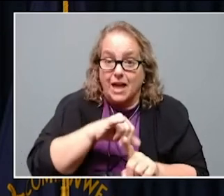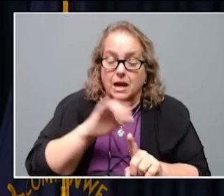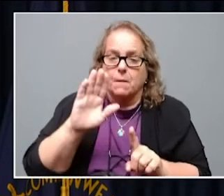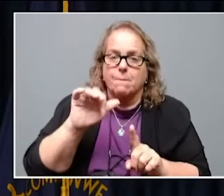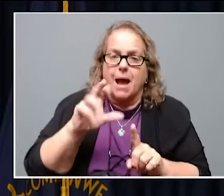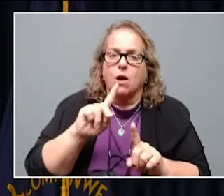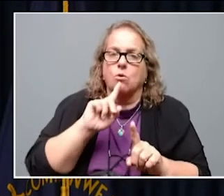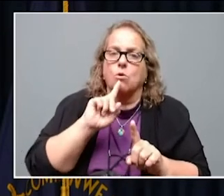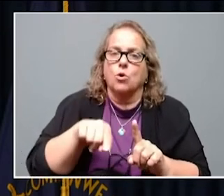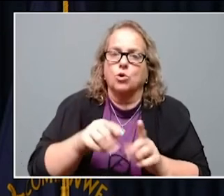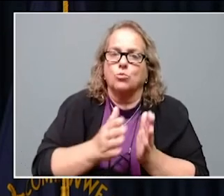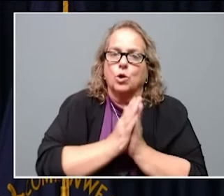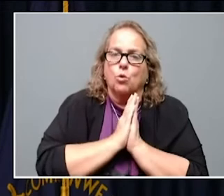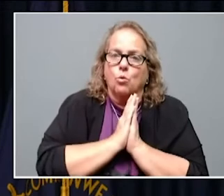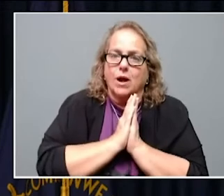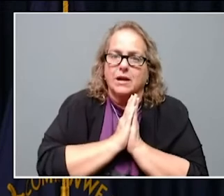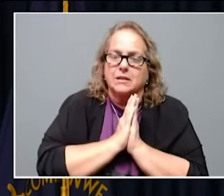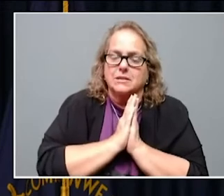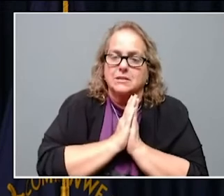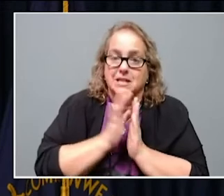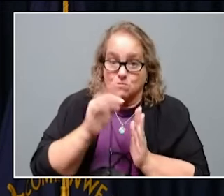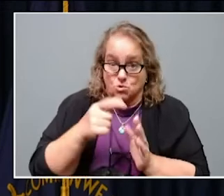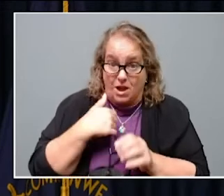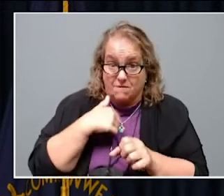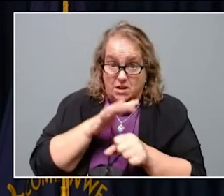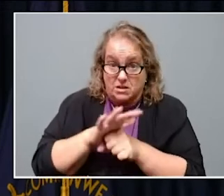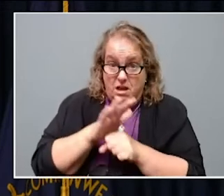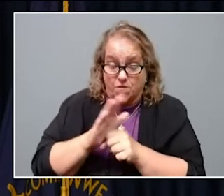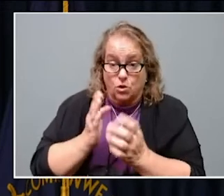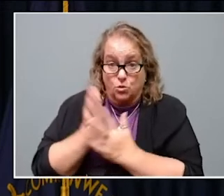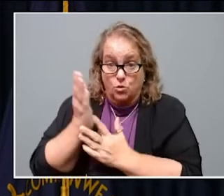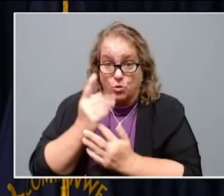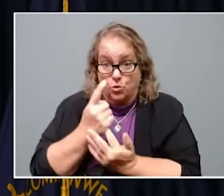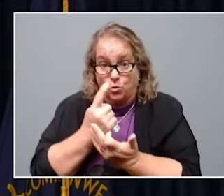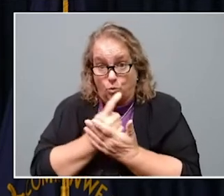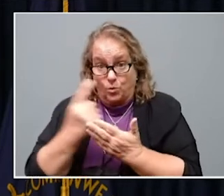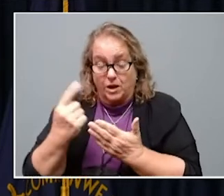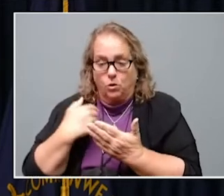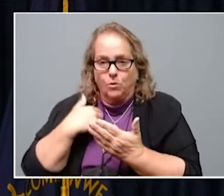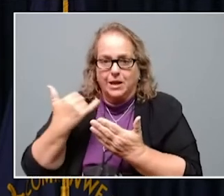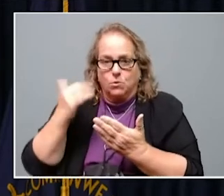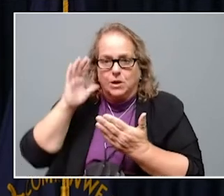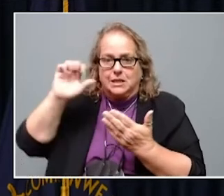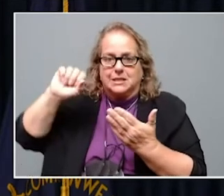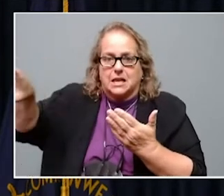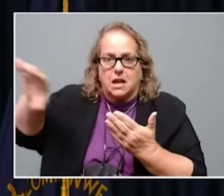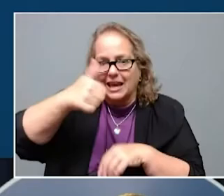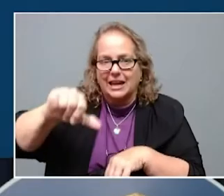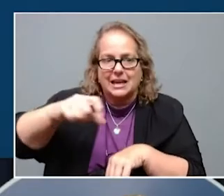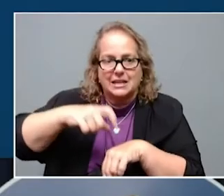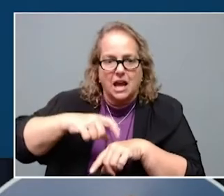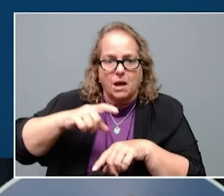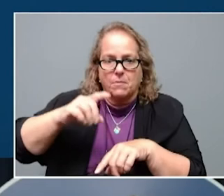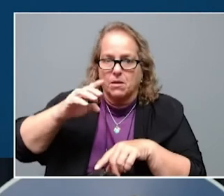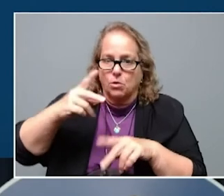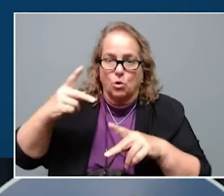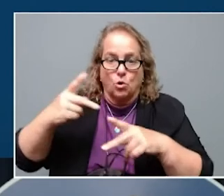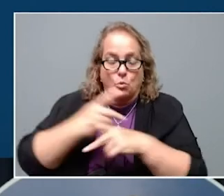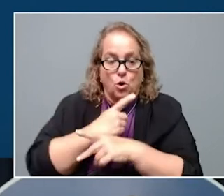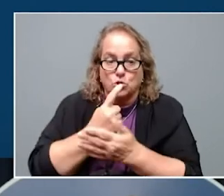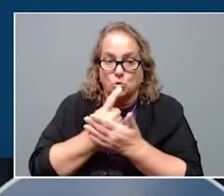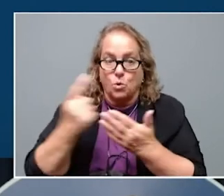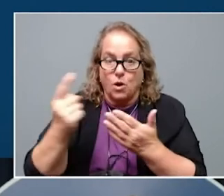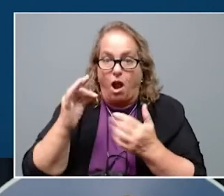inventory. So if you had enough to get through the week, we were sending it elsewhere, and reported previous week utilization. The governor